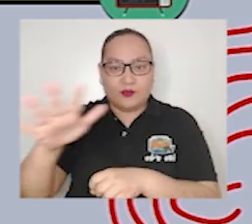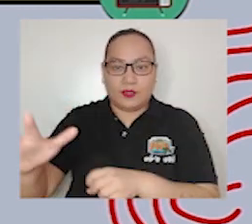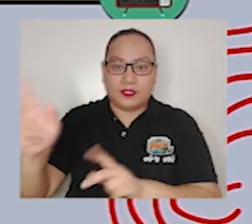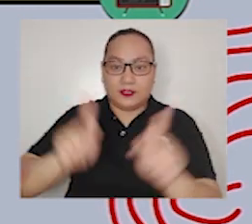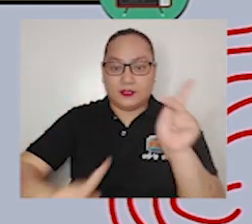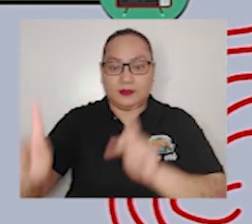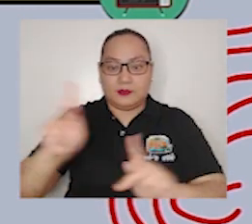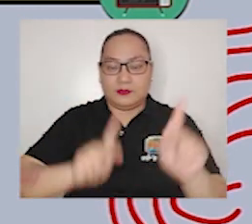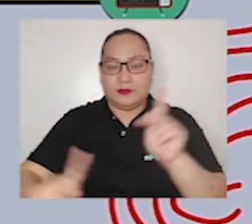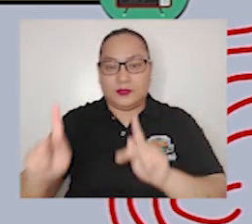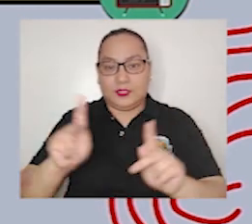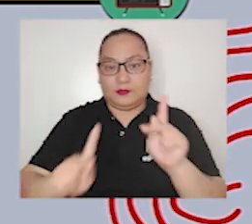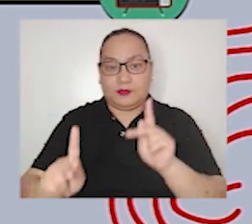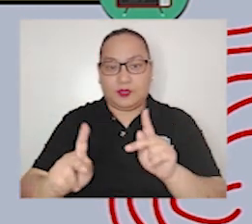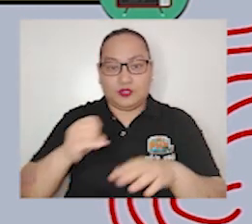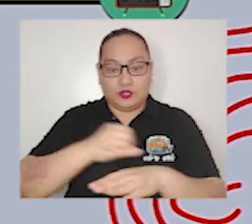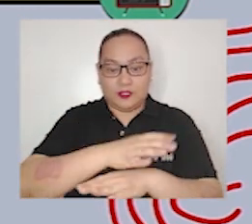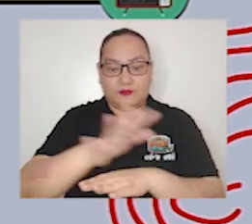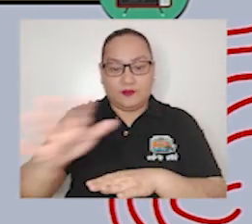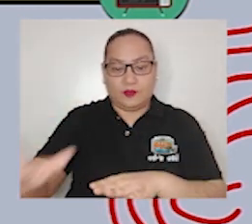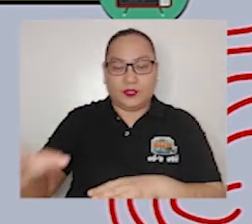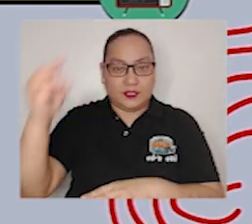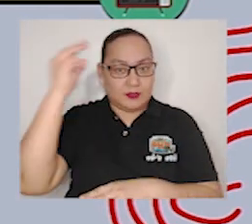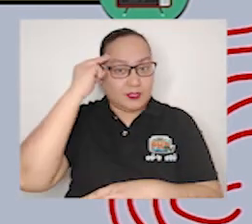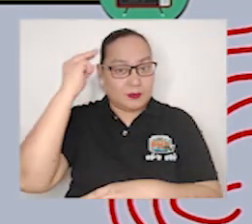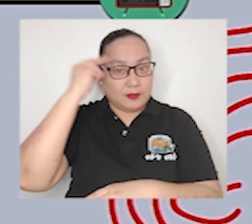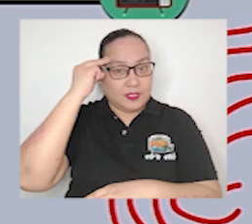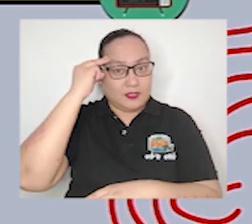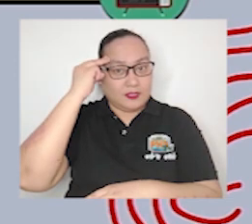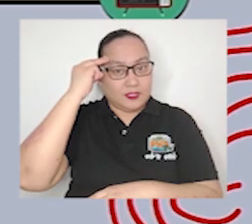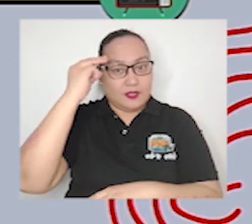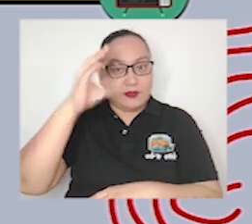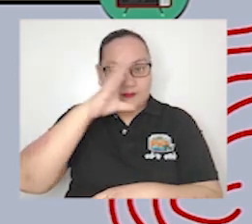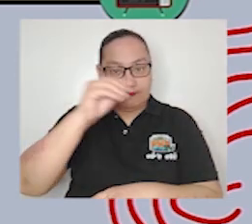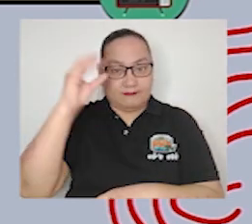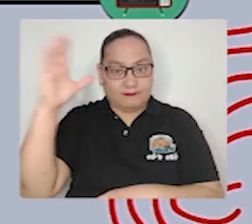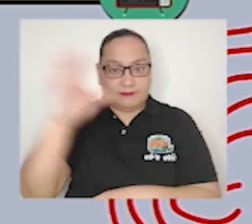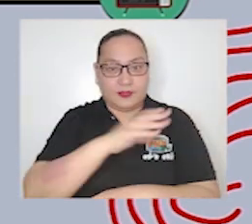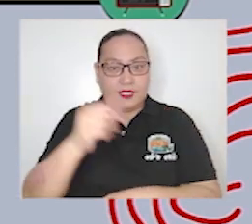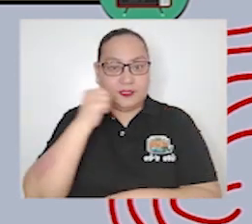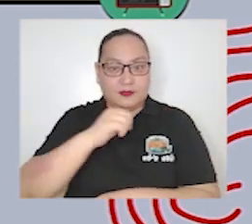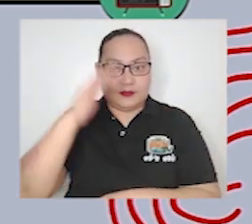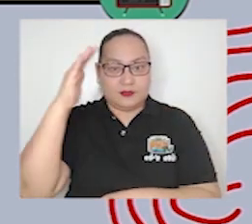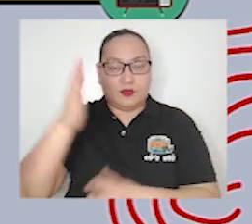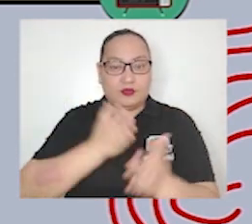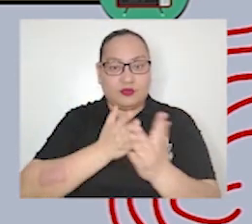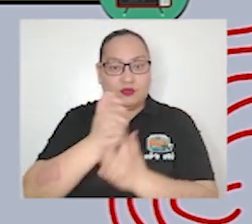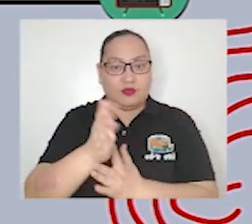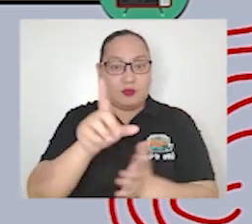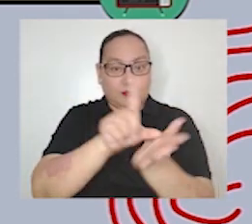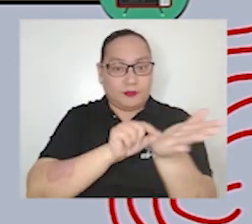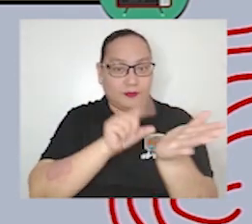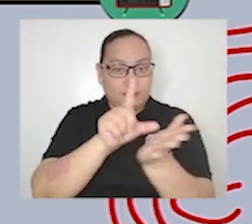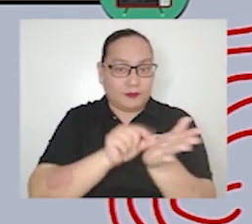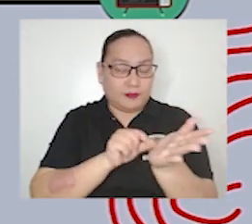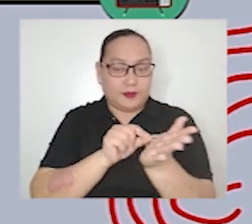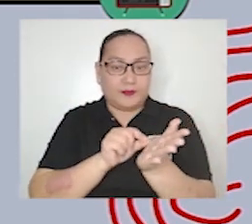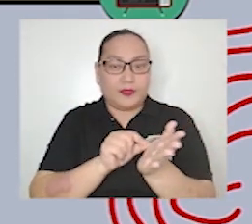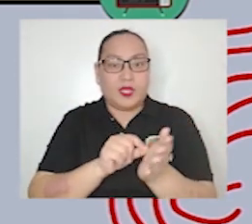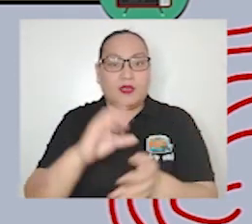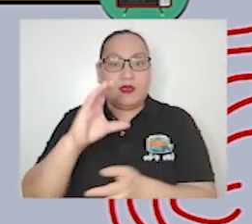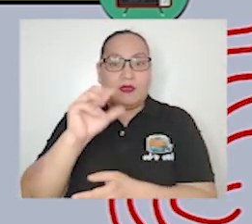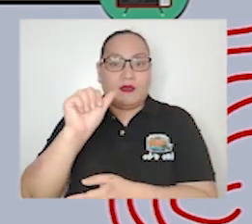through the printed words cartoons and pictures as they appear in the newspapers